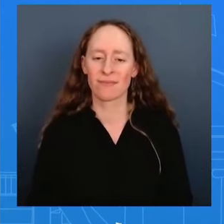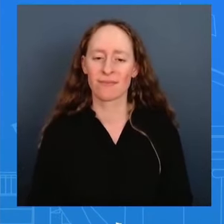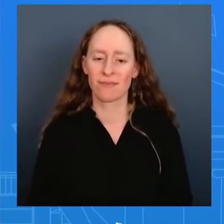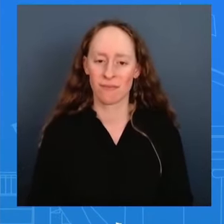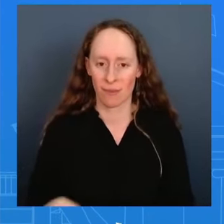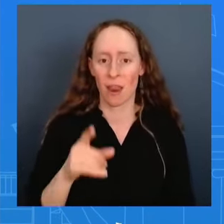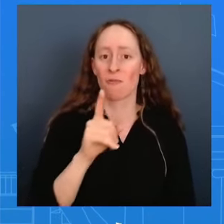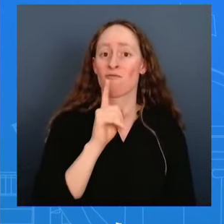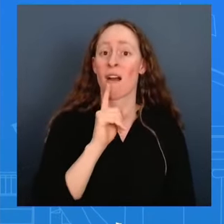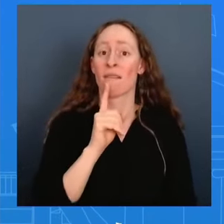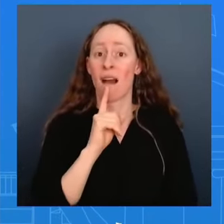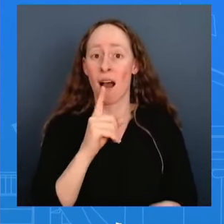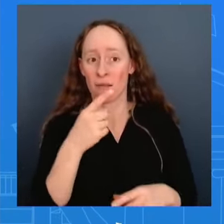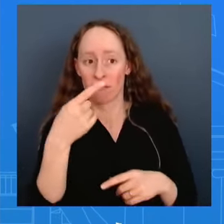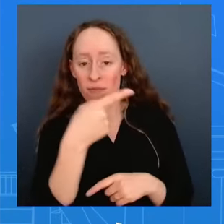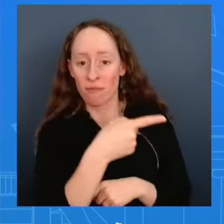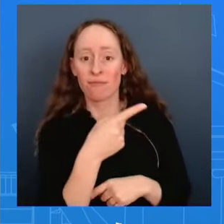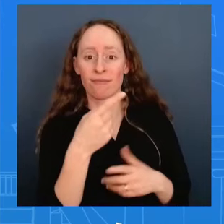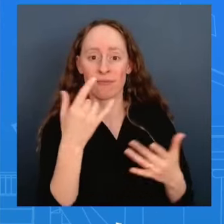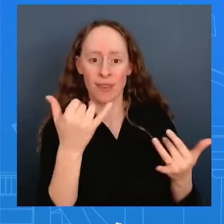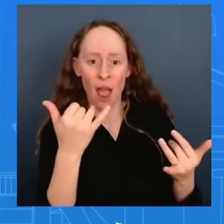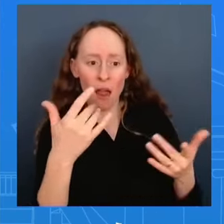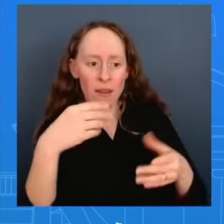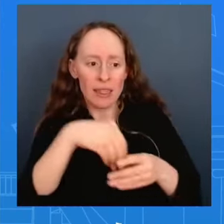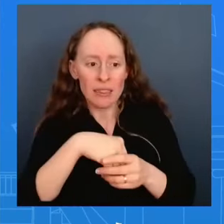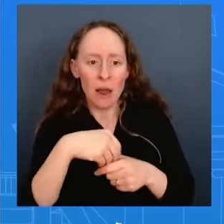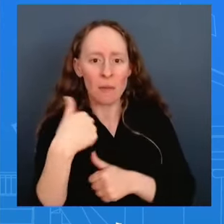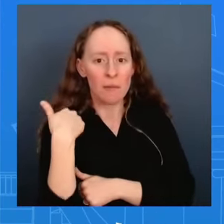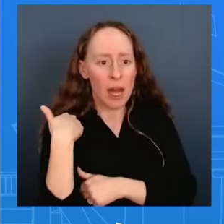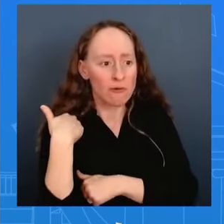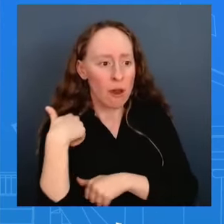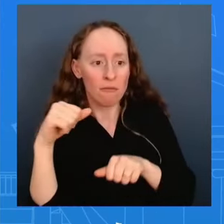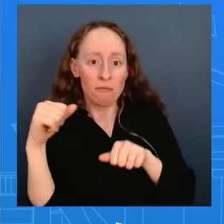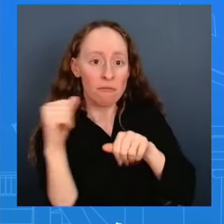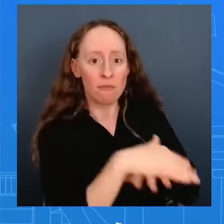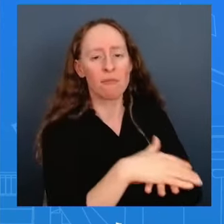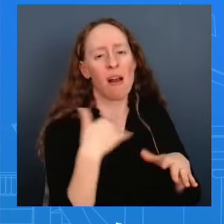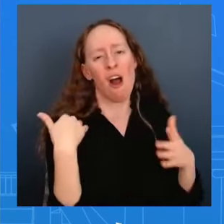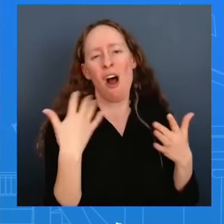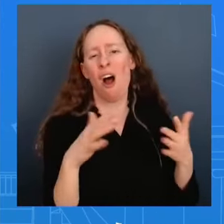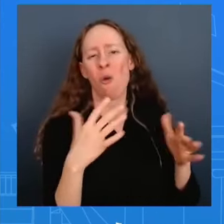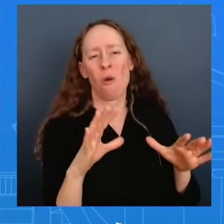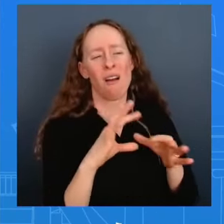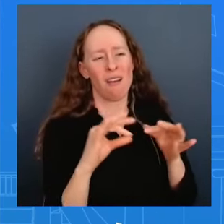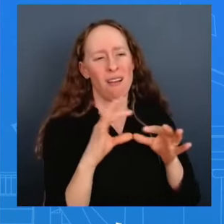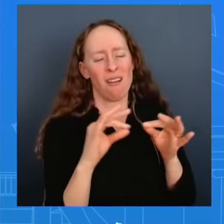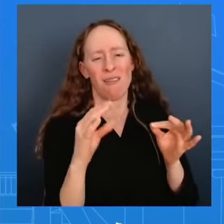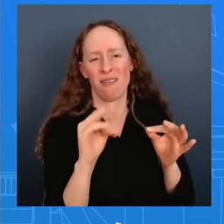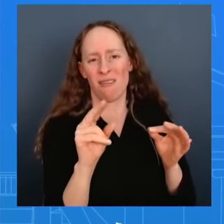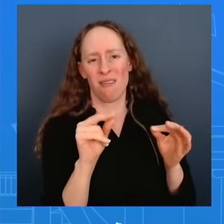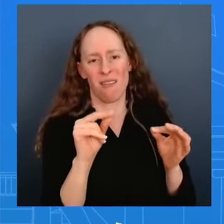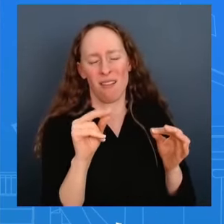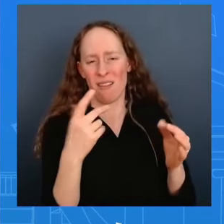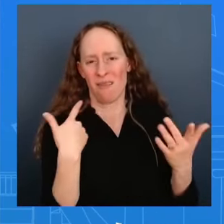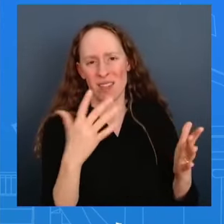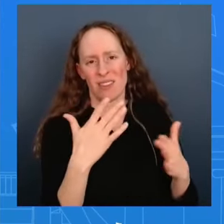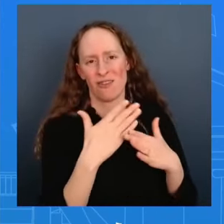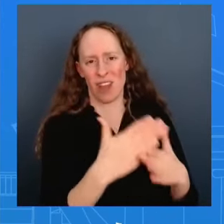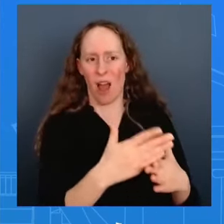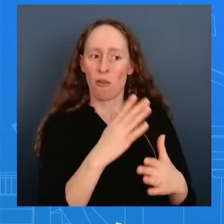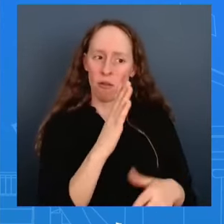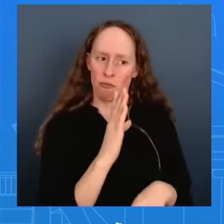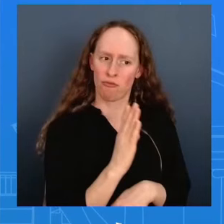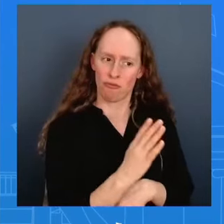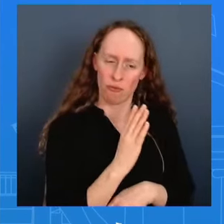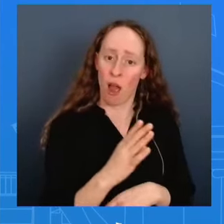over again about our concerns and we've been clear about our concerns privately and uh certainly publicly about one more than